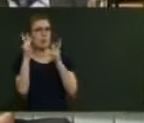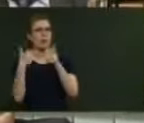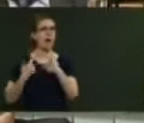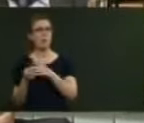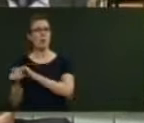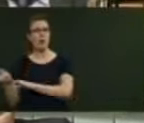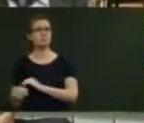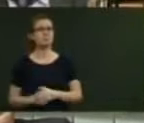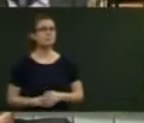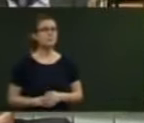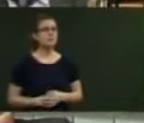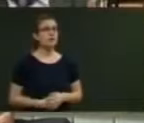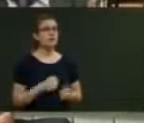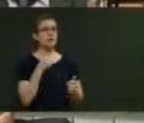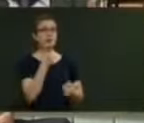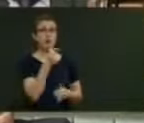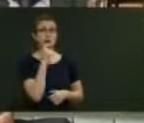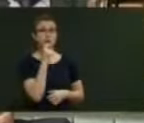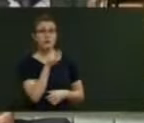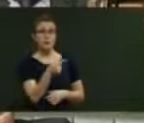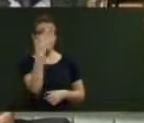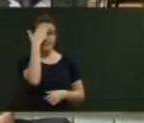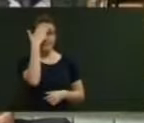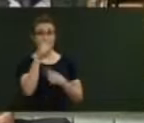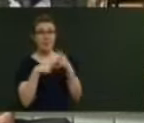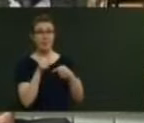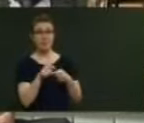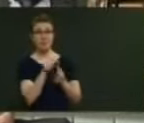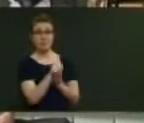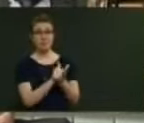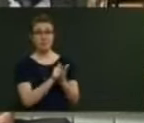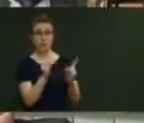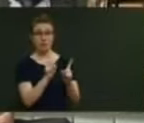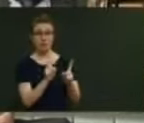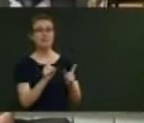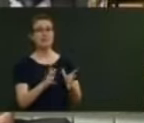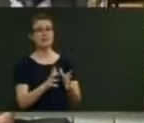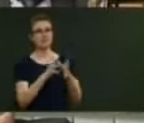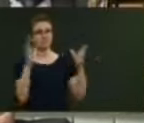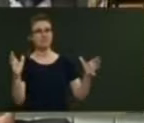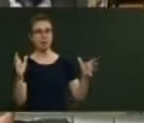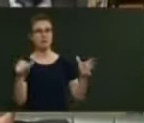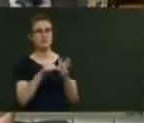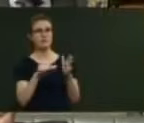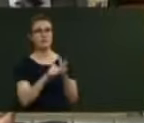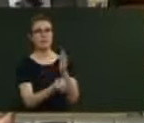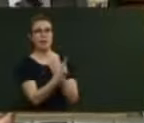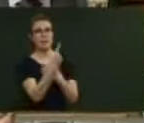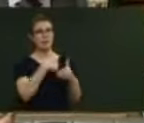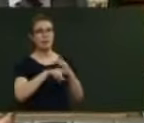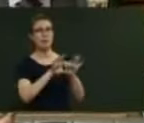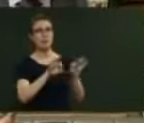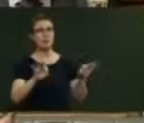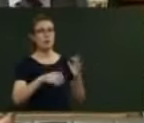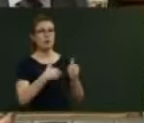The good news for the member in this subject is actually there's significant investment going on in the wood processing sector as we speak.